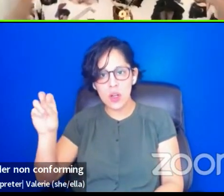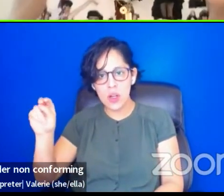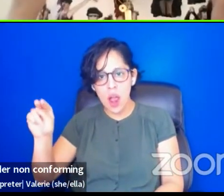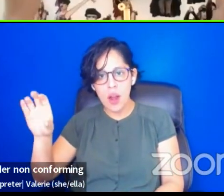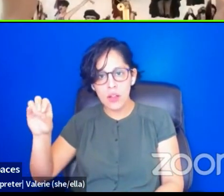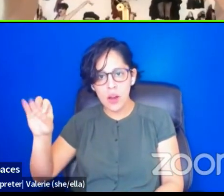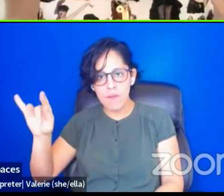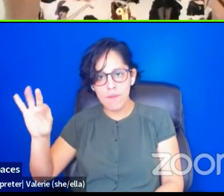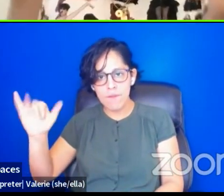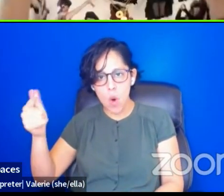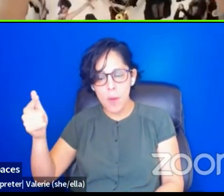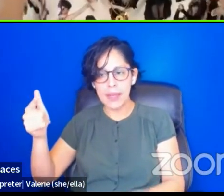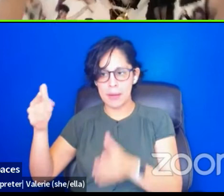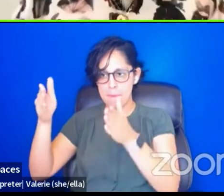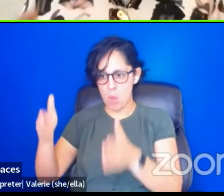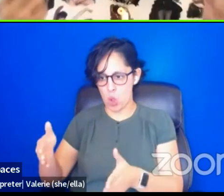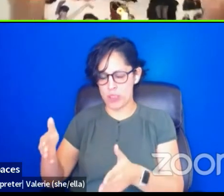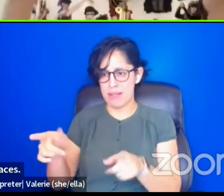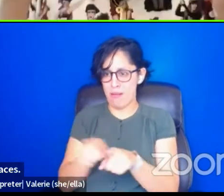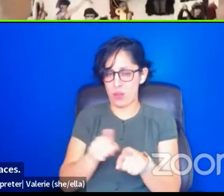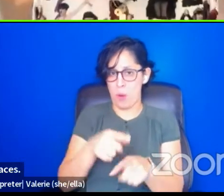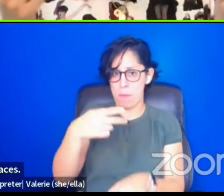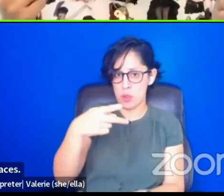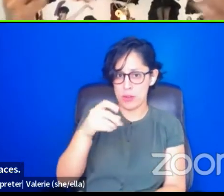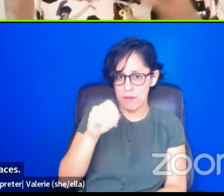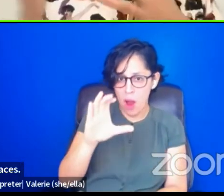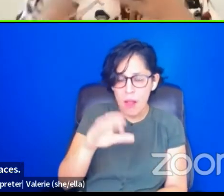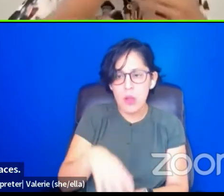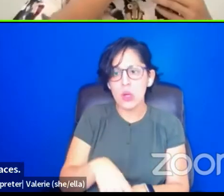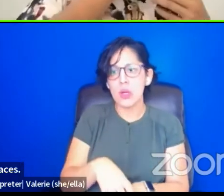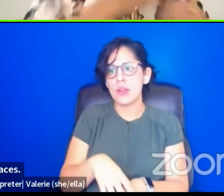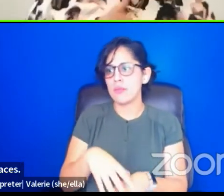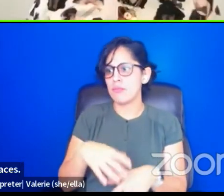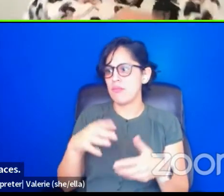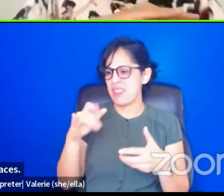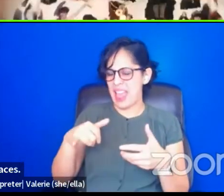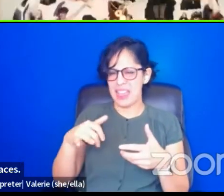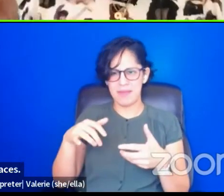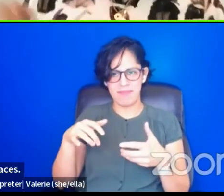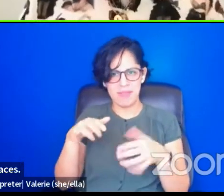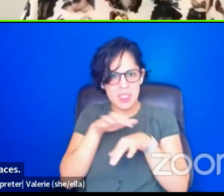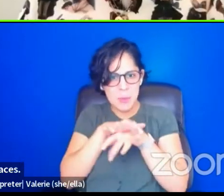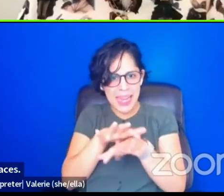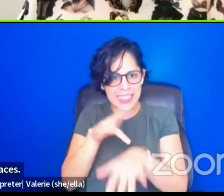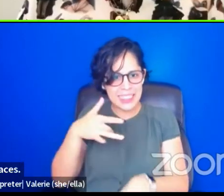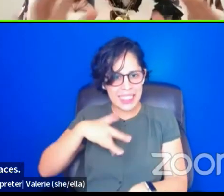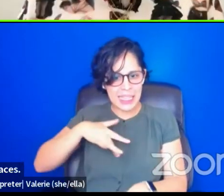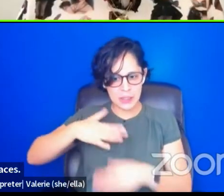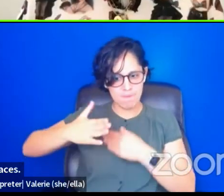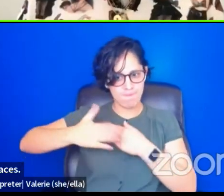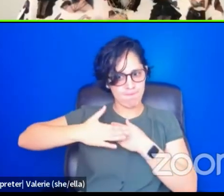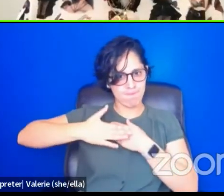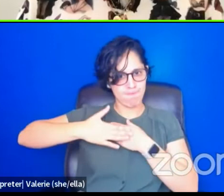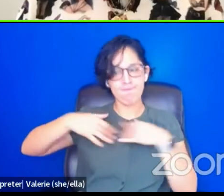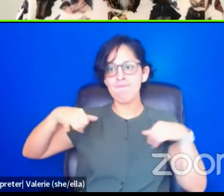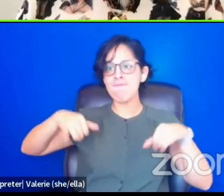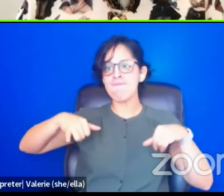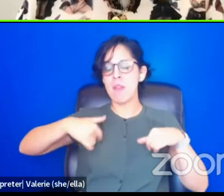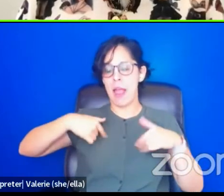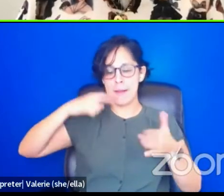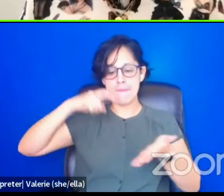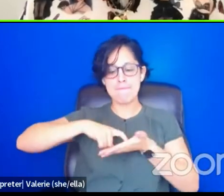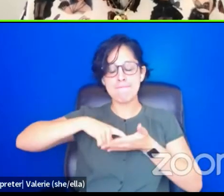know, that thing, that spidey sense, that thing that I've just, now I just like, I